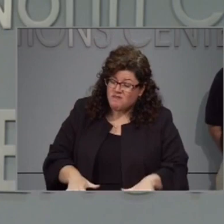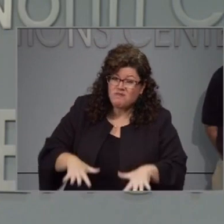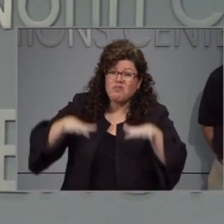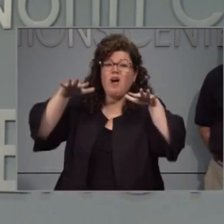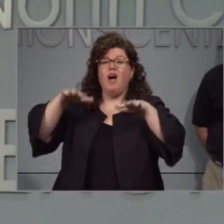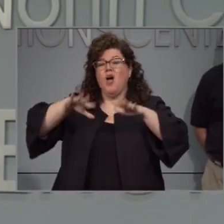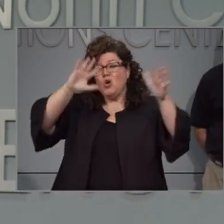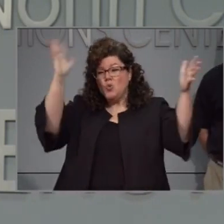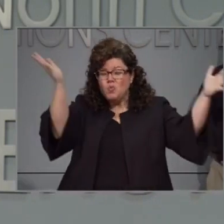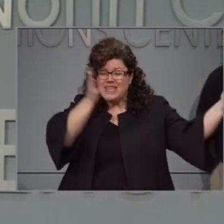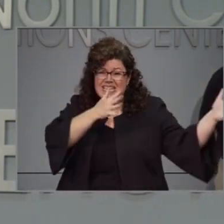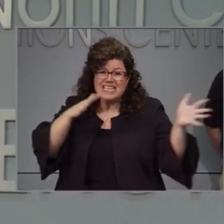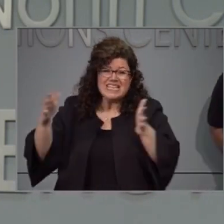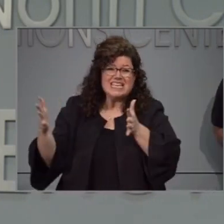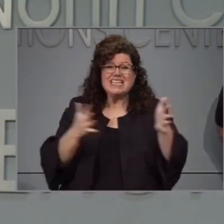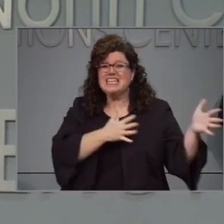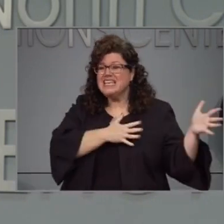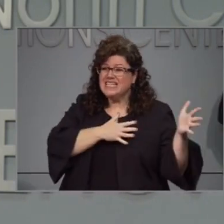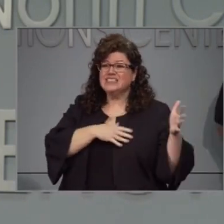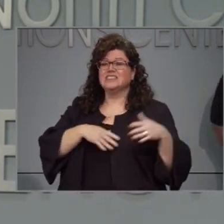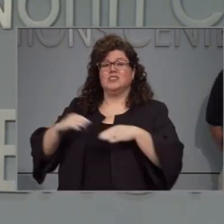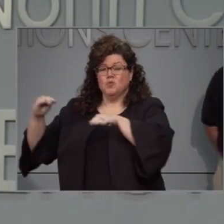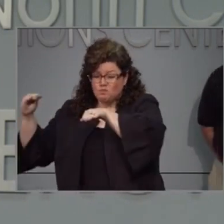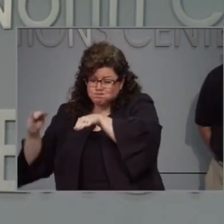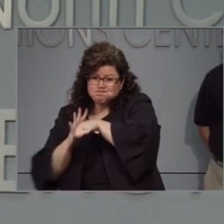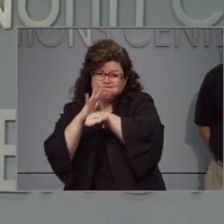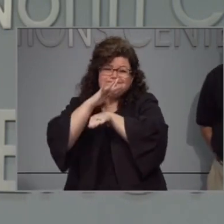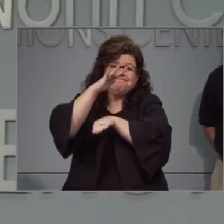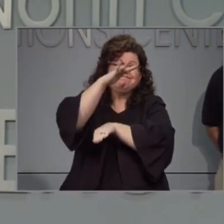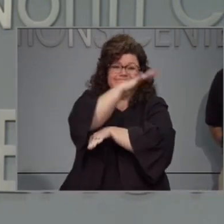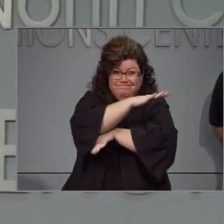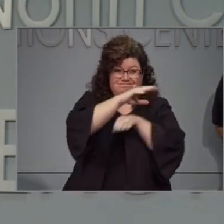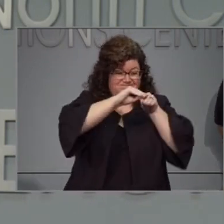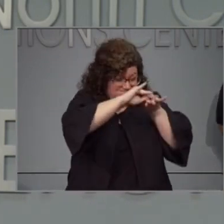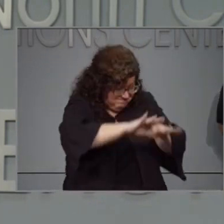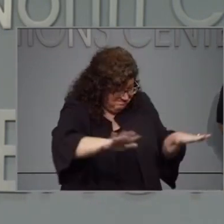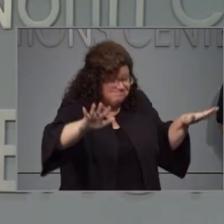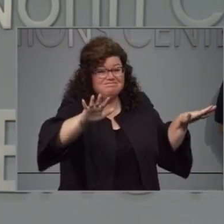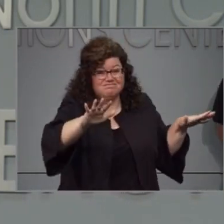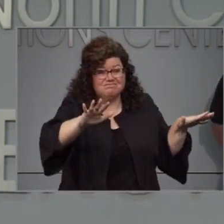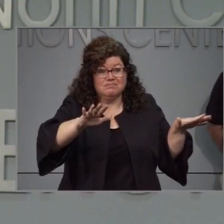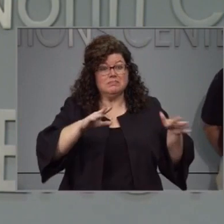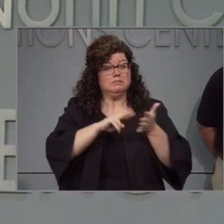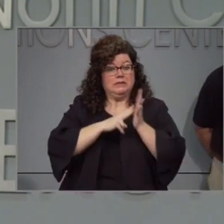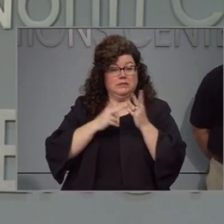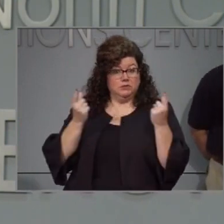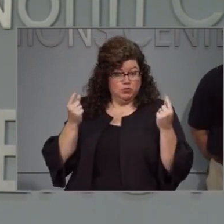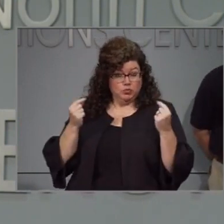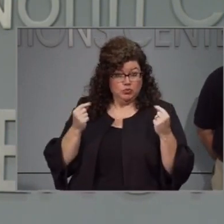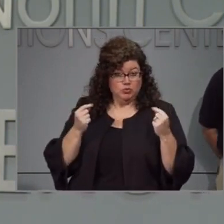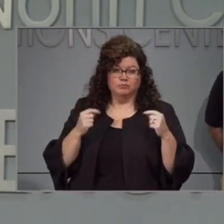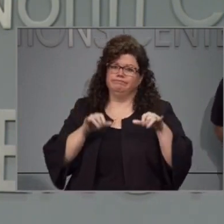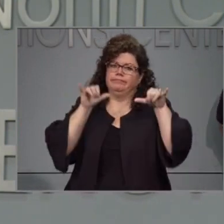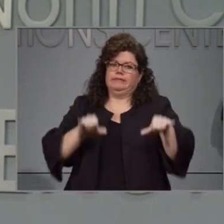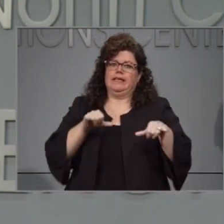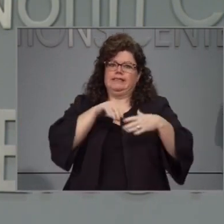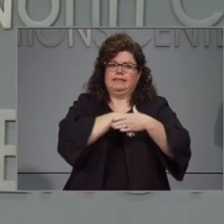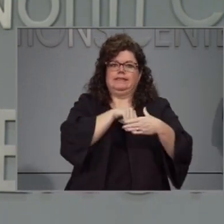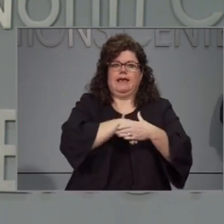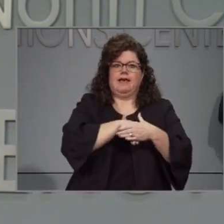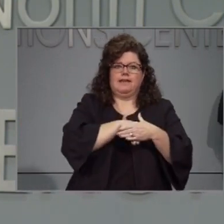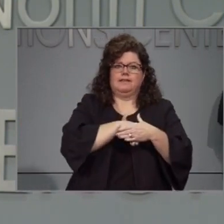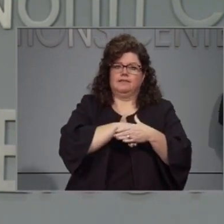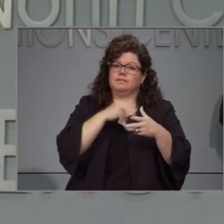storm surge can quickly inundate low-lying areas. Stay inside during the heavy winds and watch for